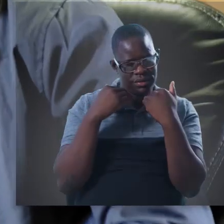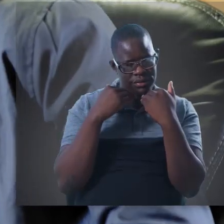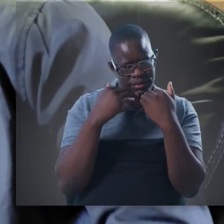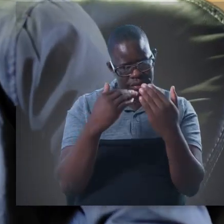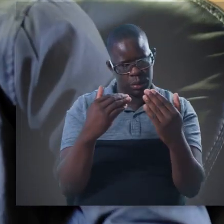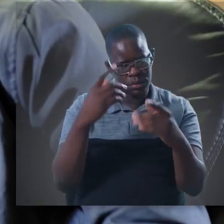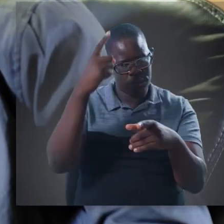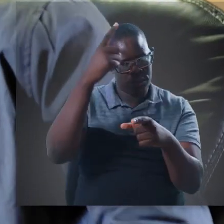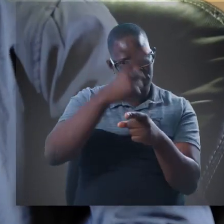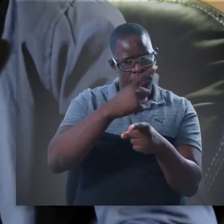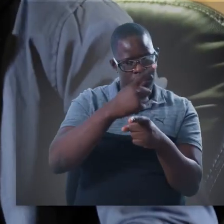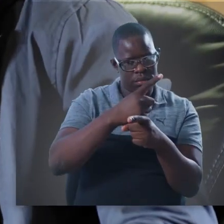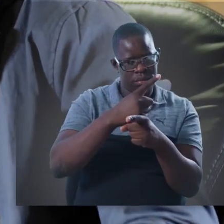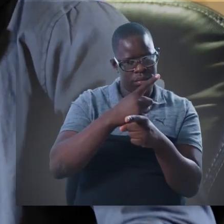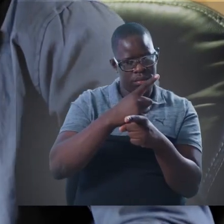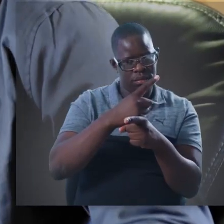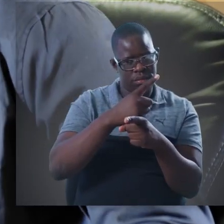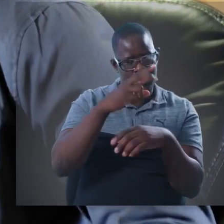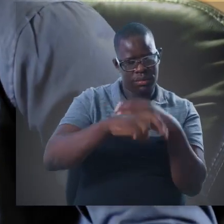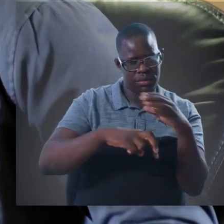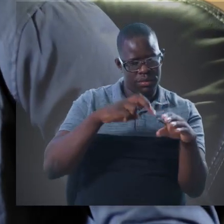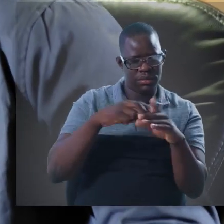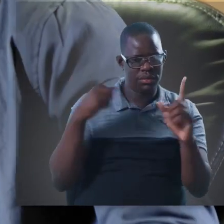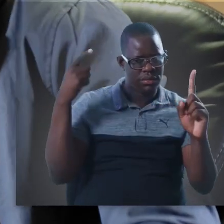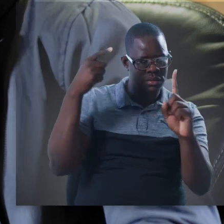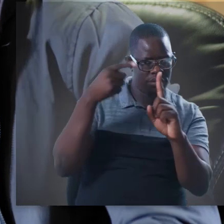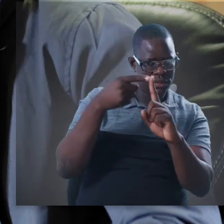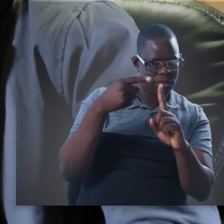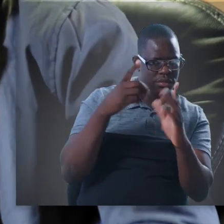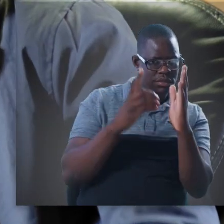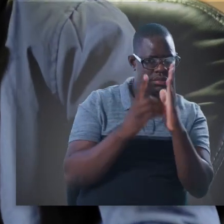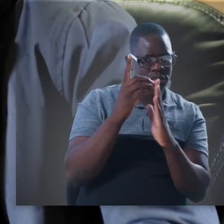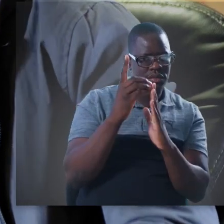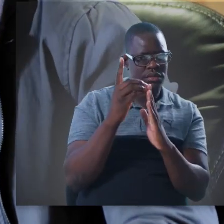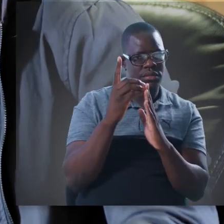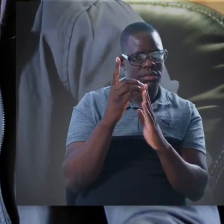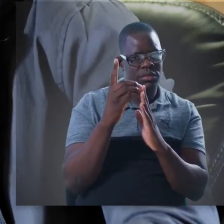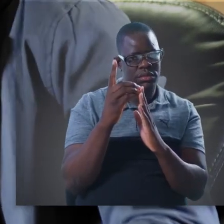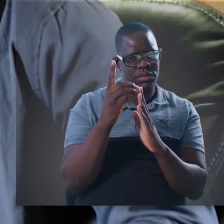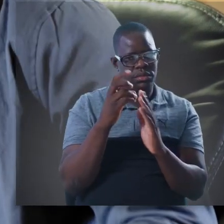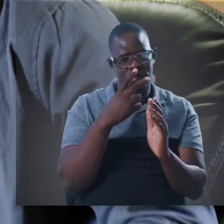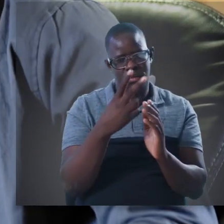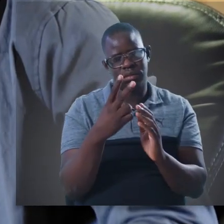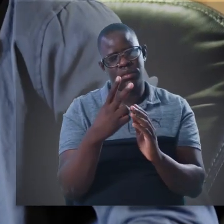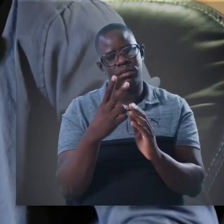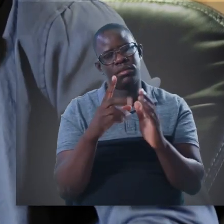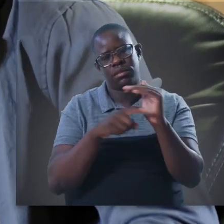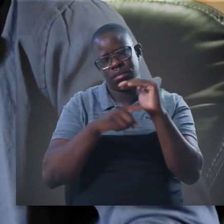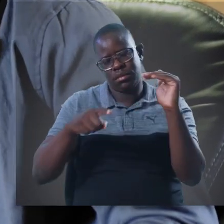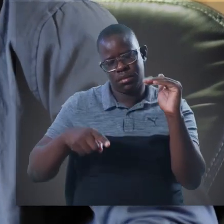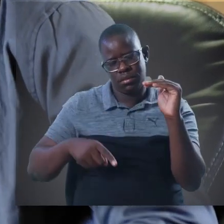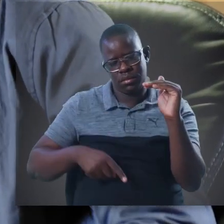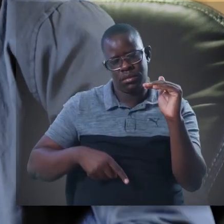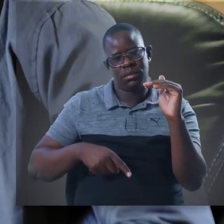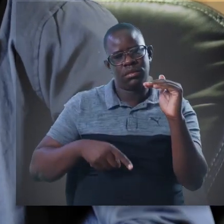Okay. Well, I think planning is quite essential for development. You see, the government has laid down some development objectives, and